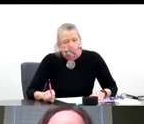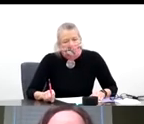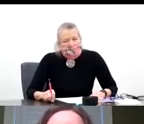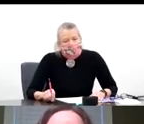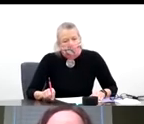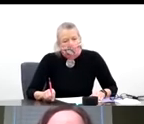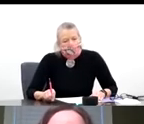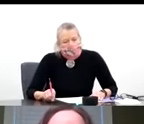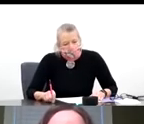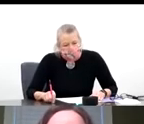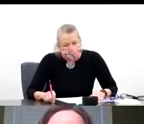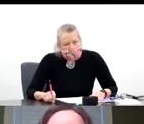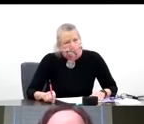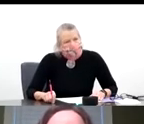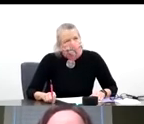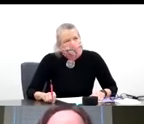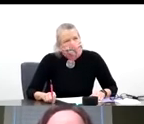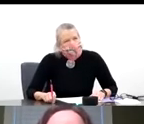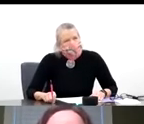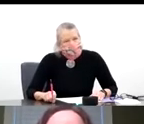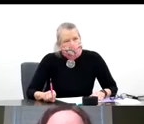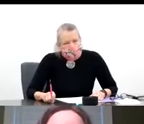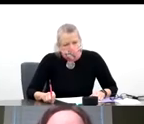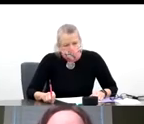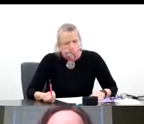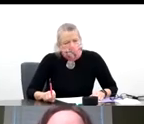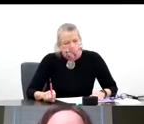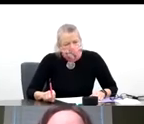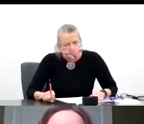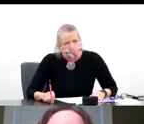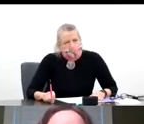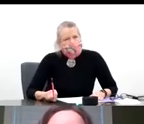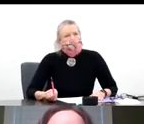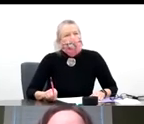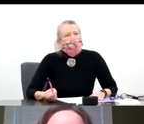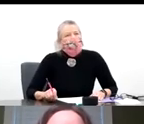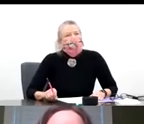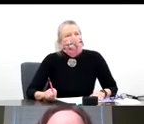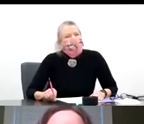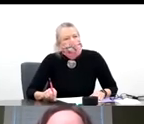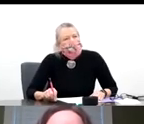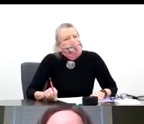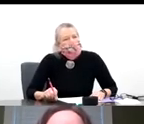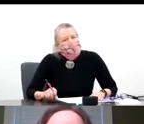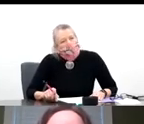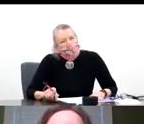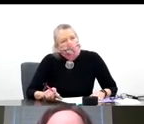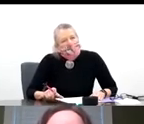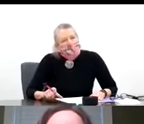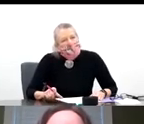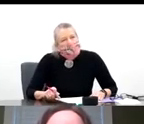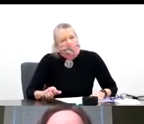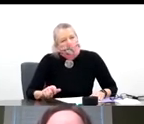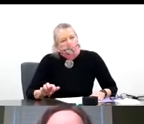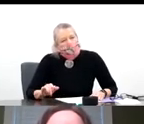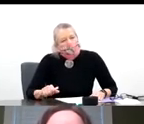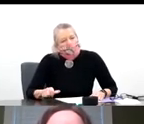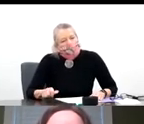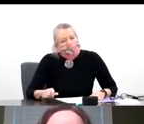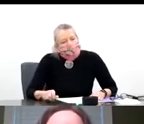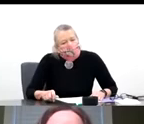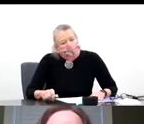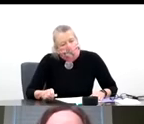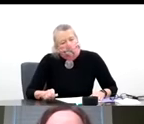network. Advocates, rightly so, were demonstrating, were chaining themselves to the gates of the FDA. And